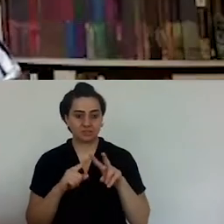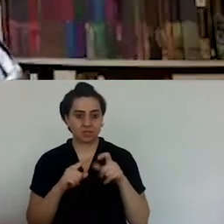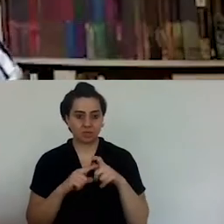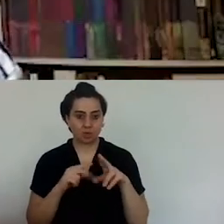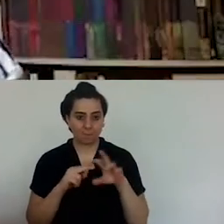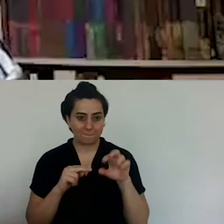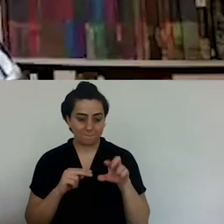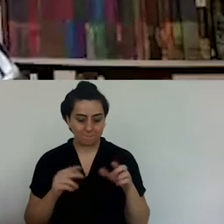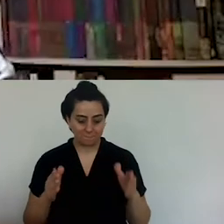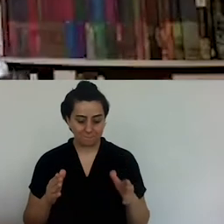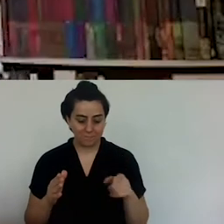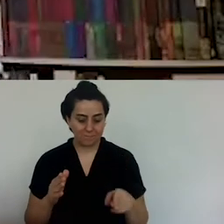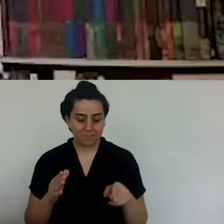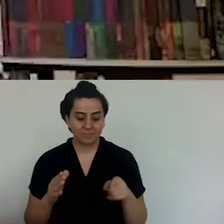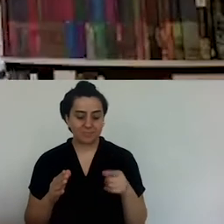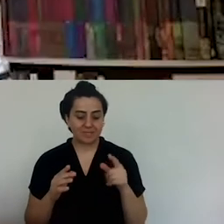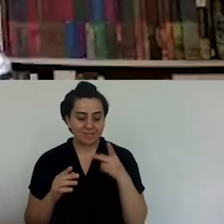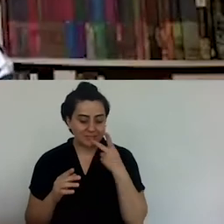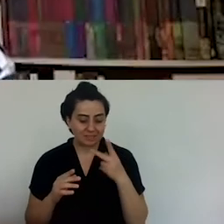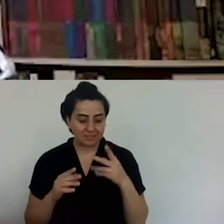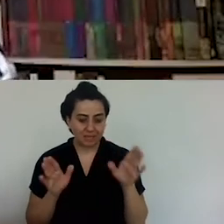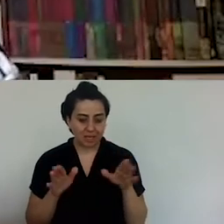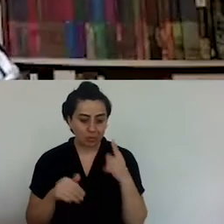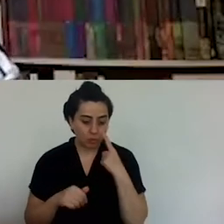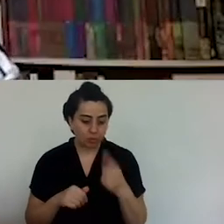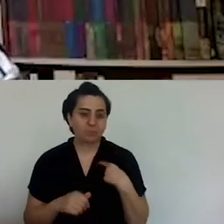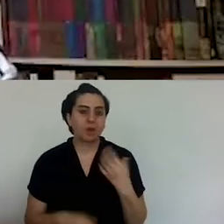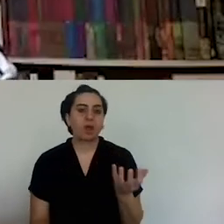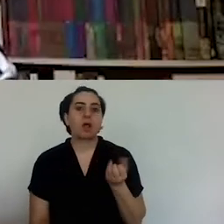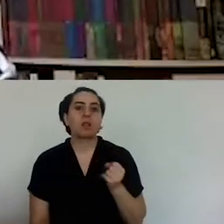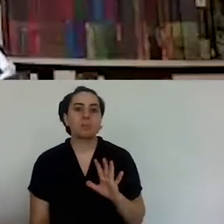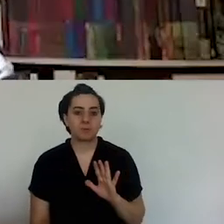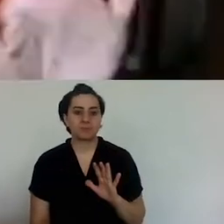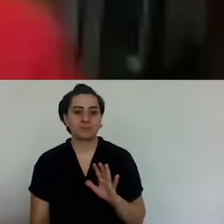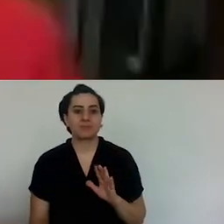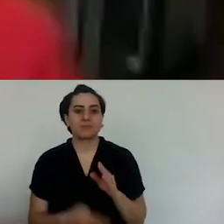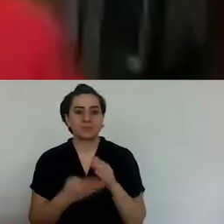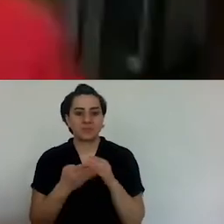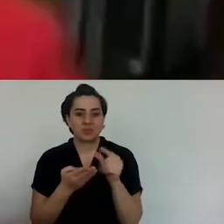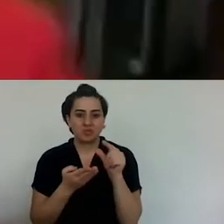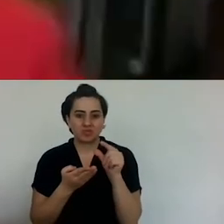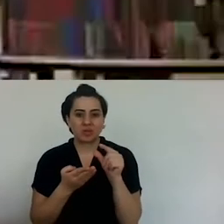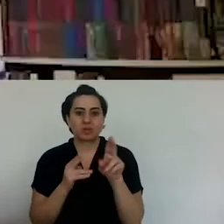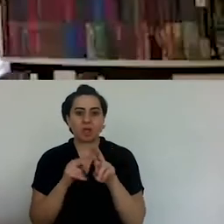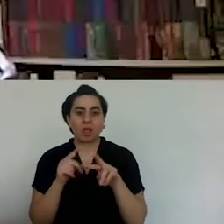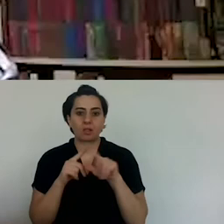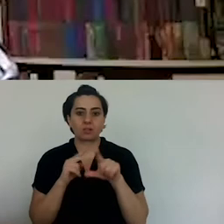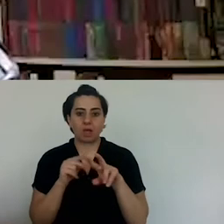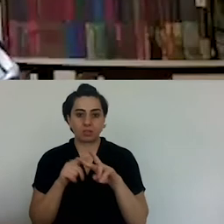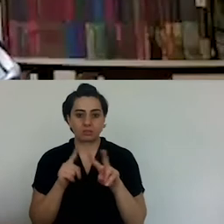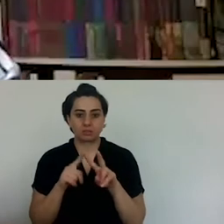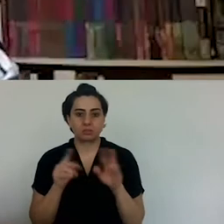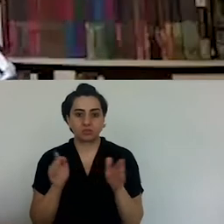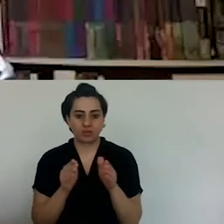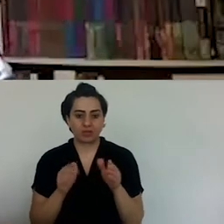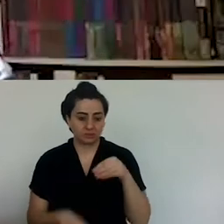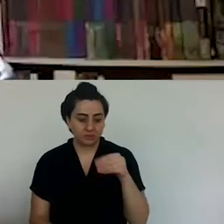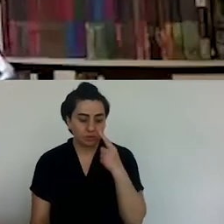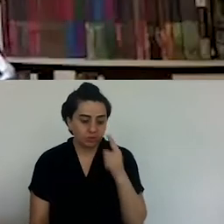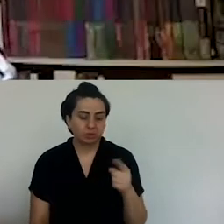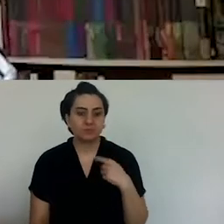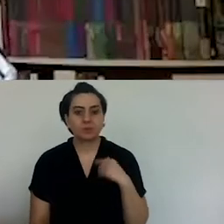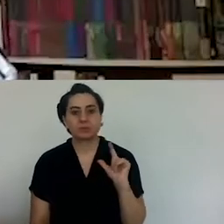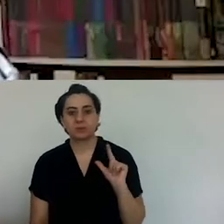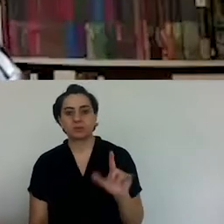for example, but sometimes the fisherman is not really that interested. For example, if I see